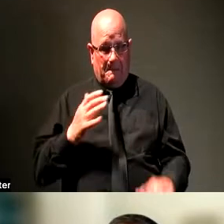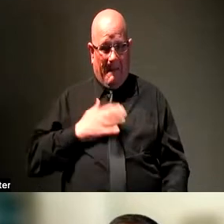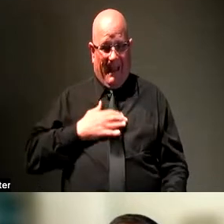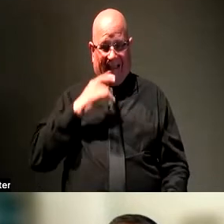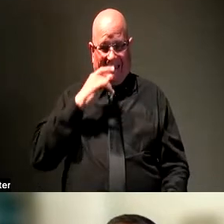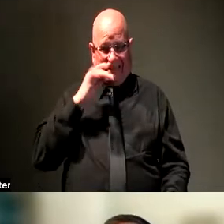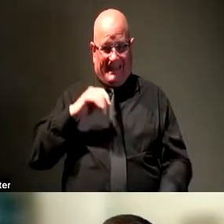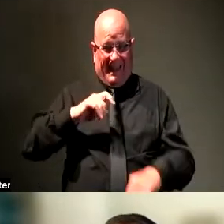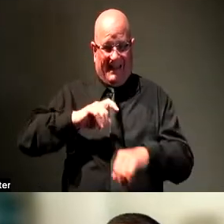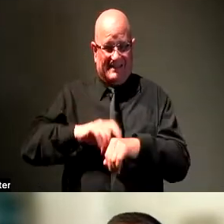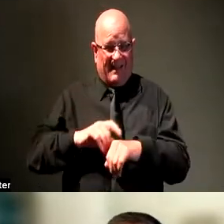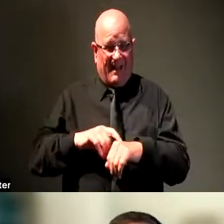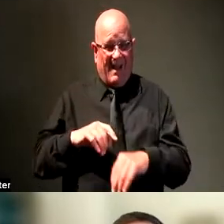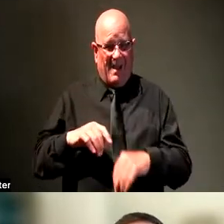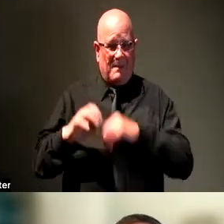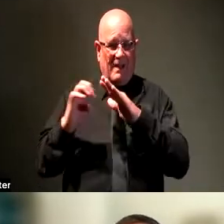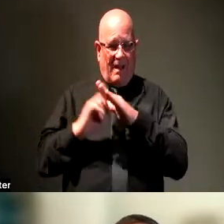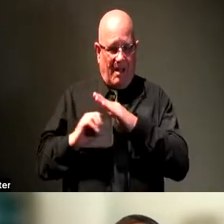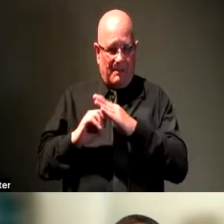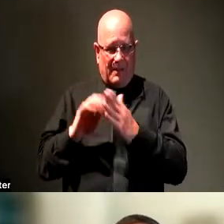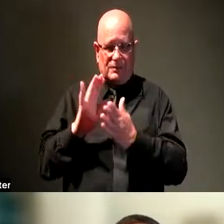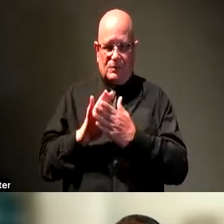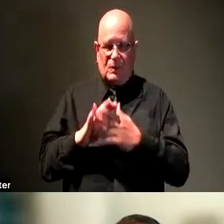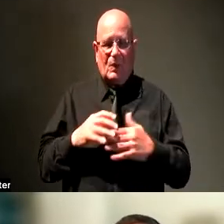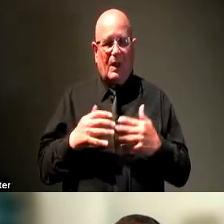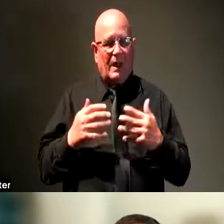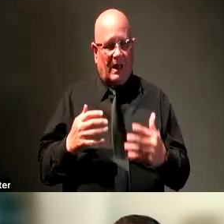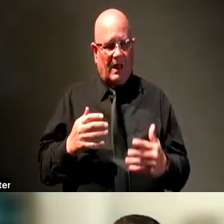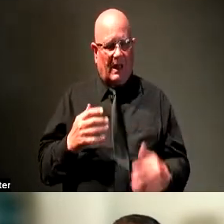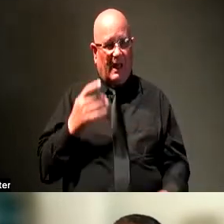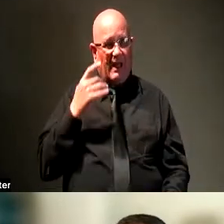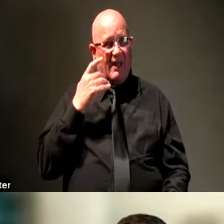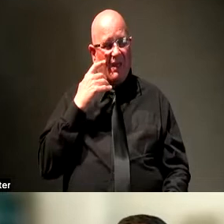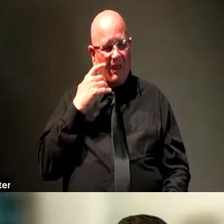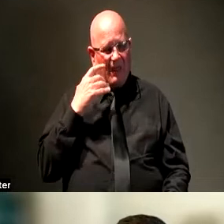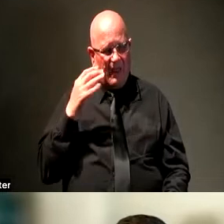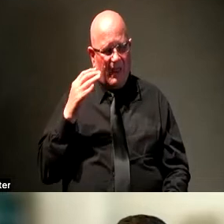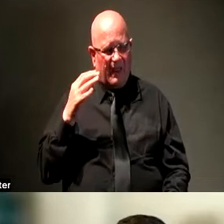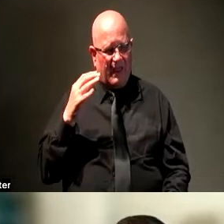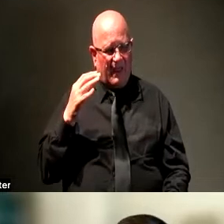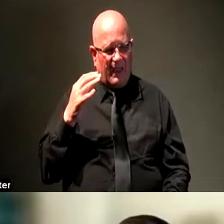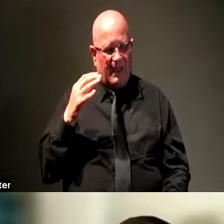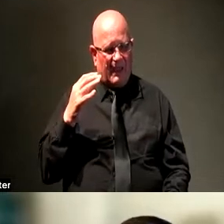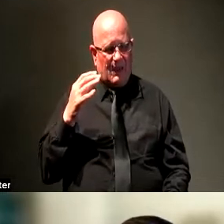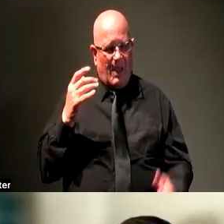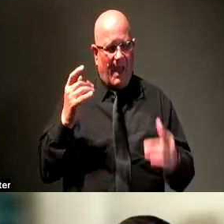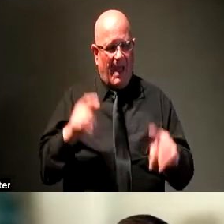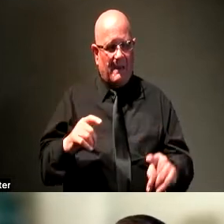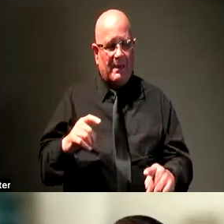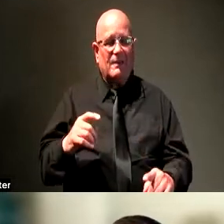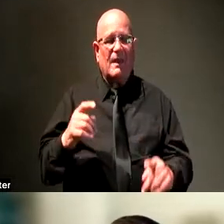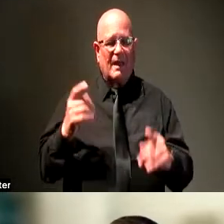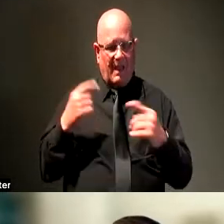time were both in elementary school and I think that was spring break. And basically what they did is they came home for spring break